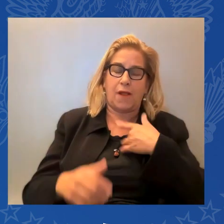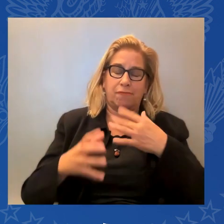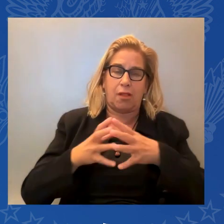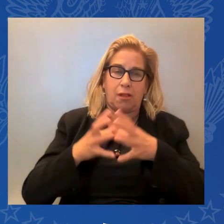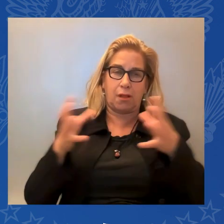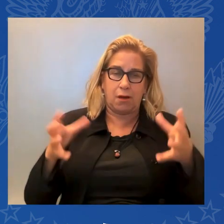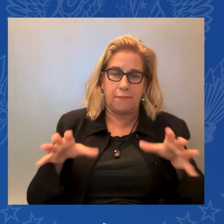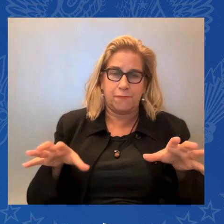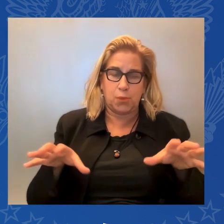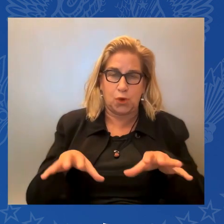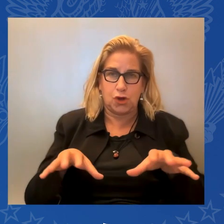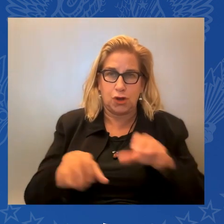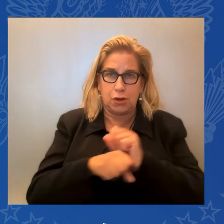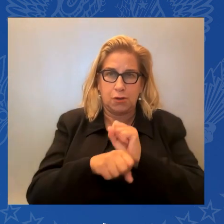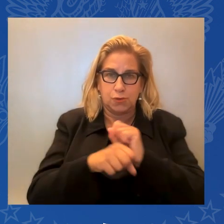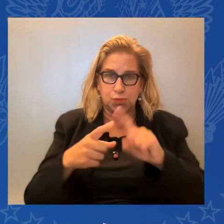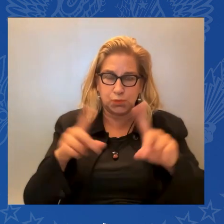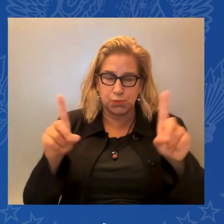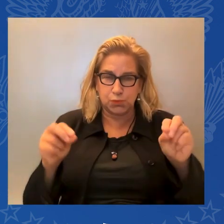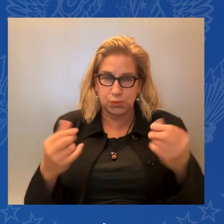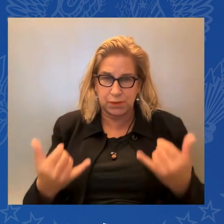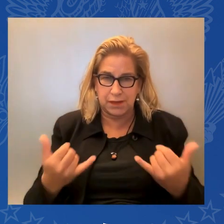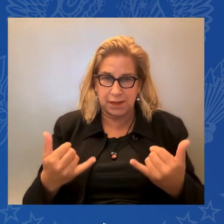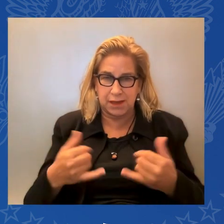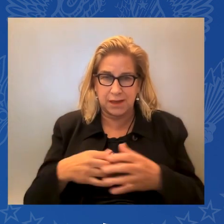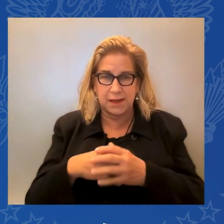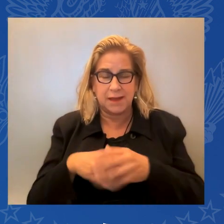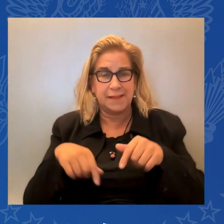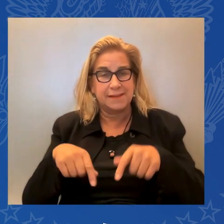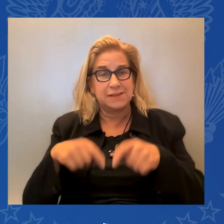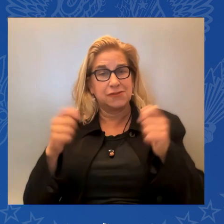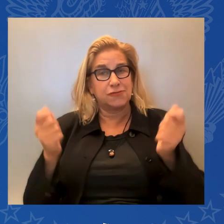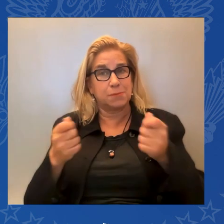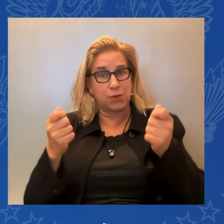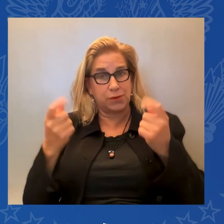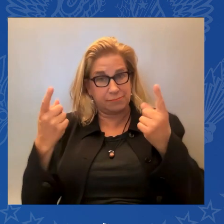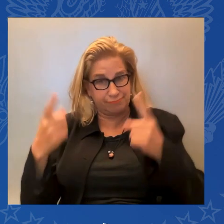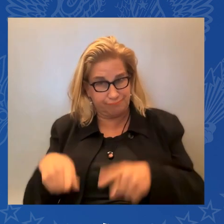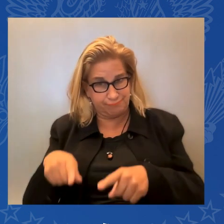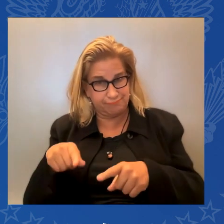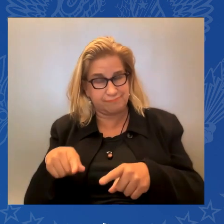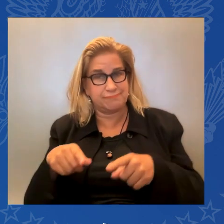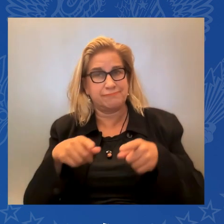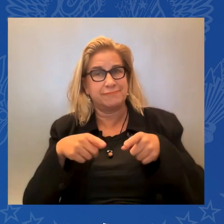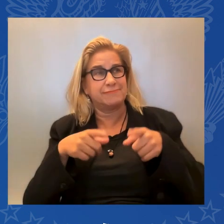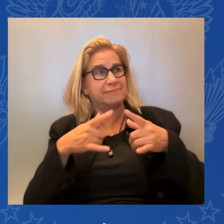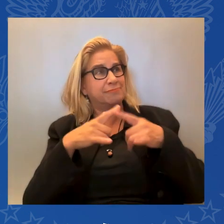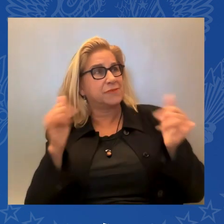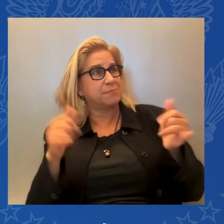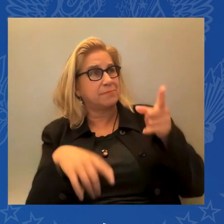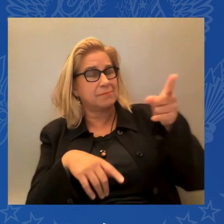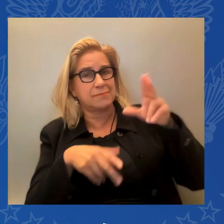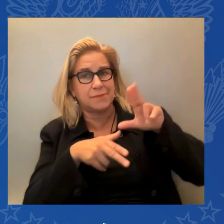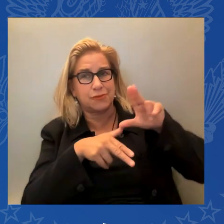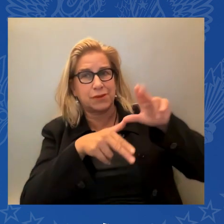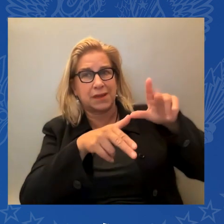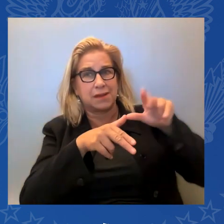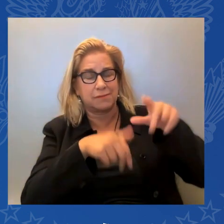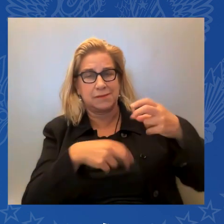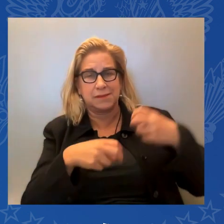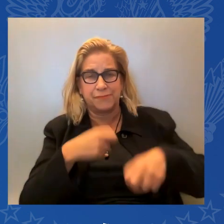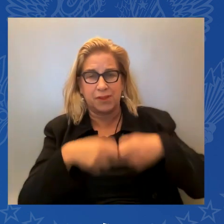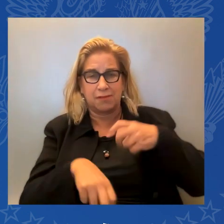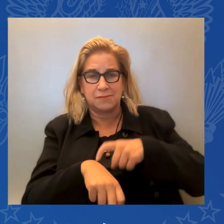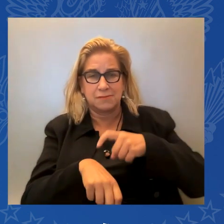very, very difficult times. A lot of you probably have friends that are in the midst of the eye of these